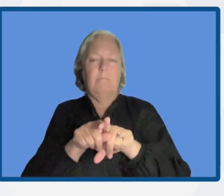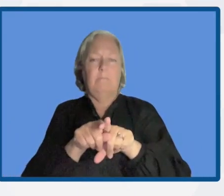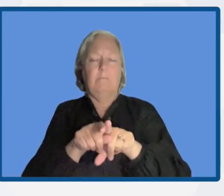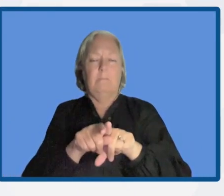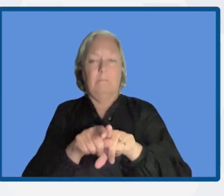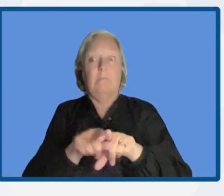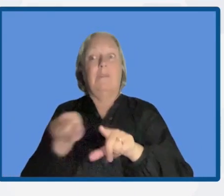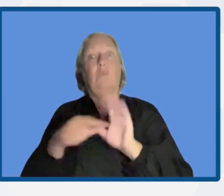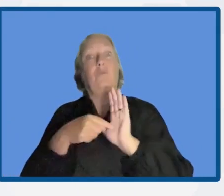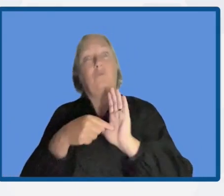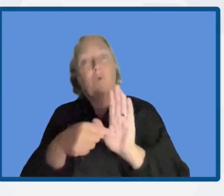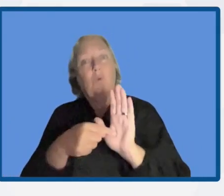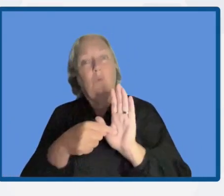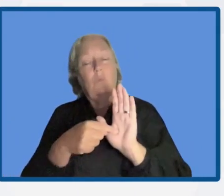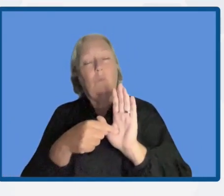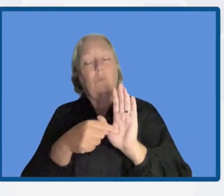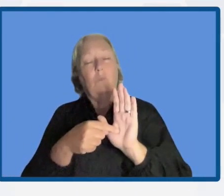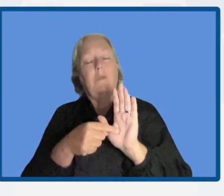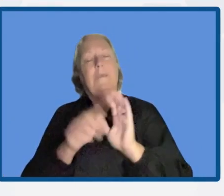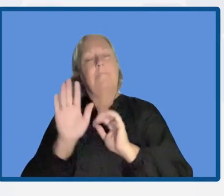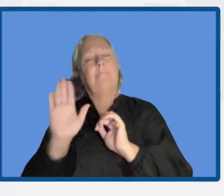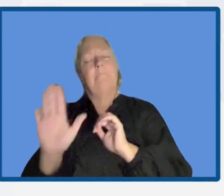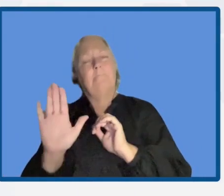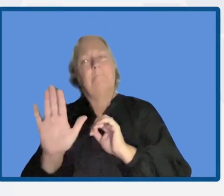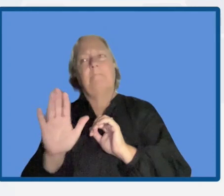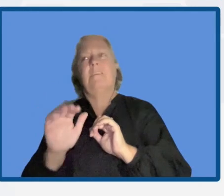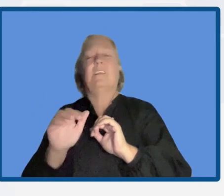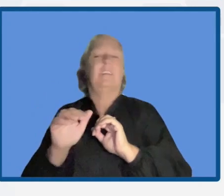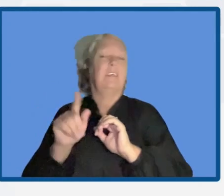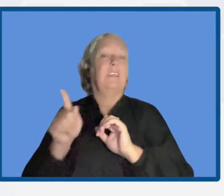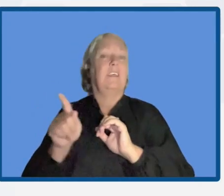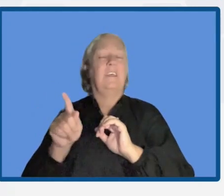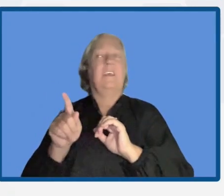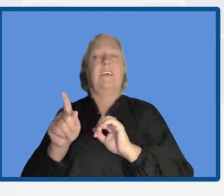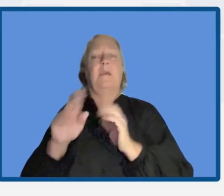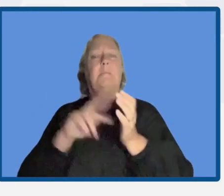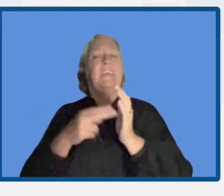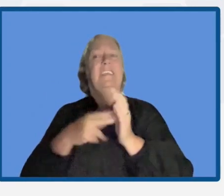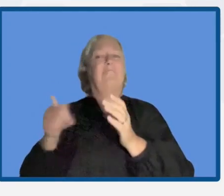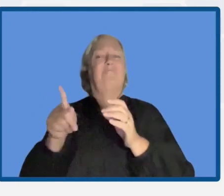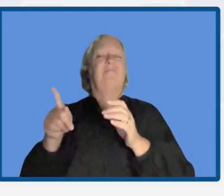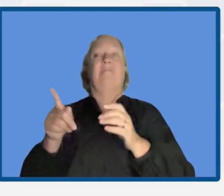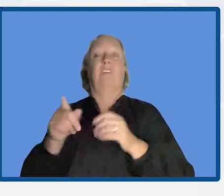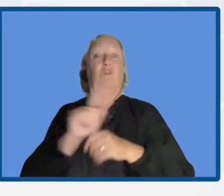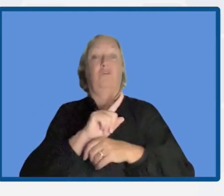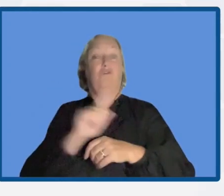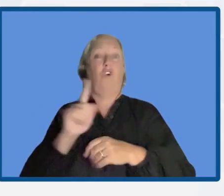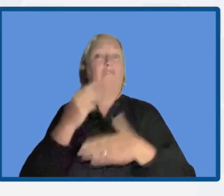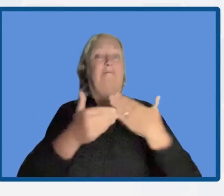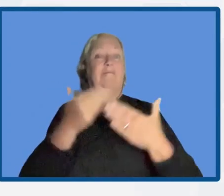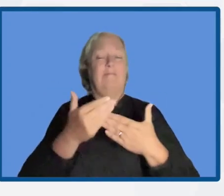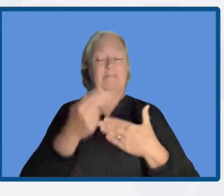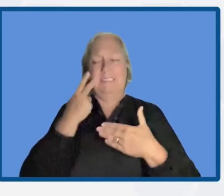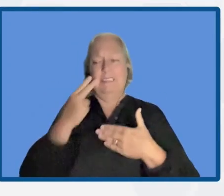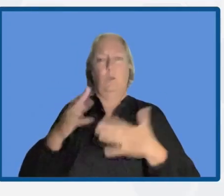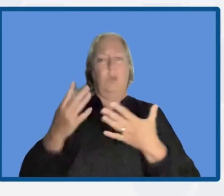the cost of failure to act versus the cost of implementing actions